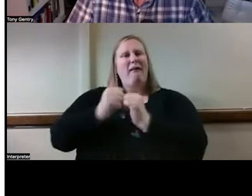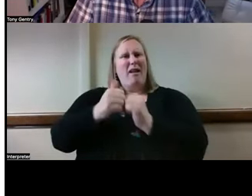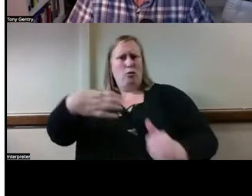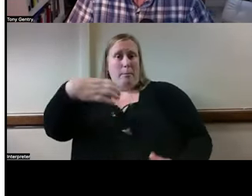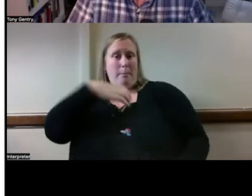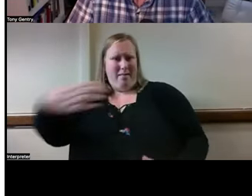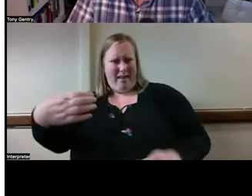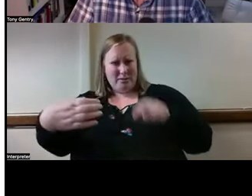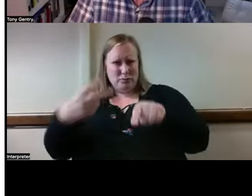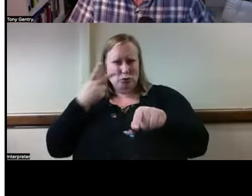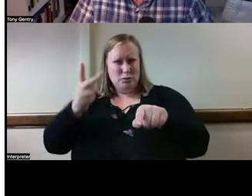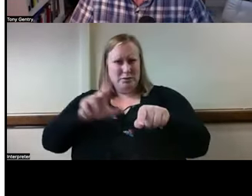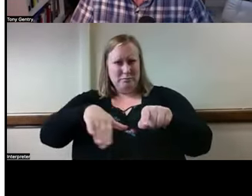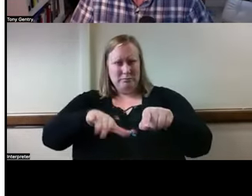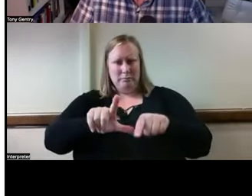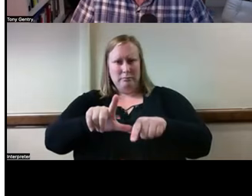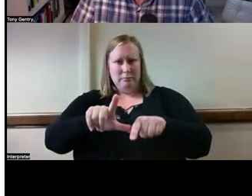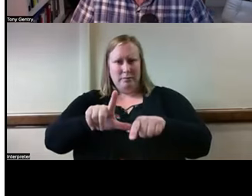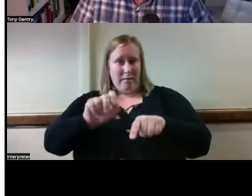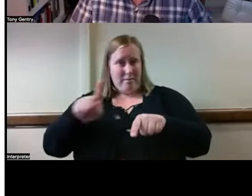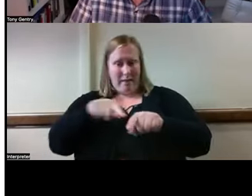linked in blue at the bottom of this slide.